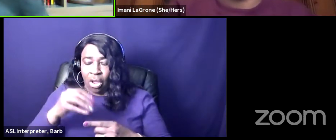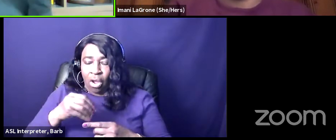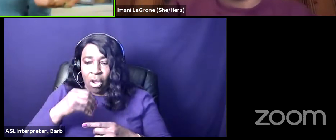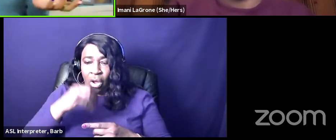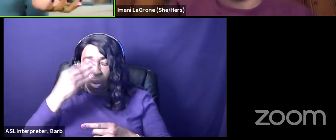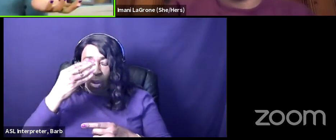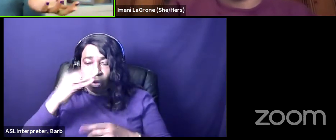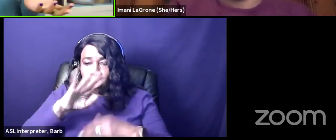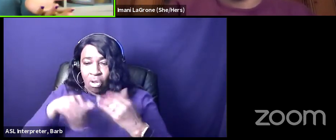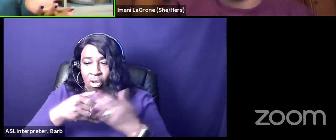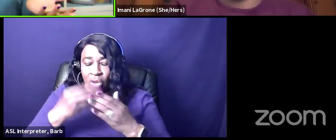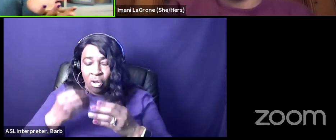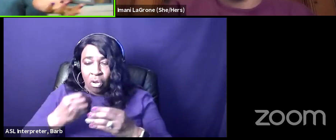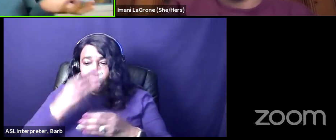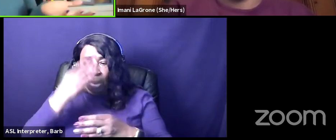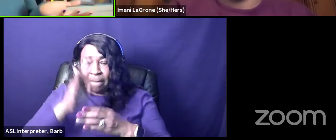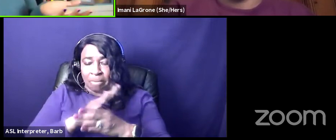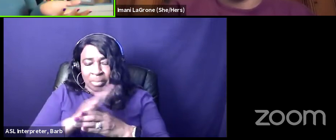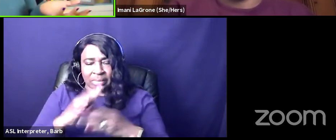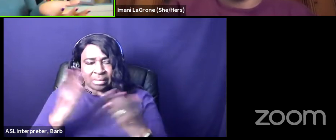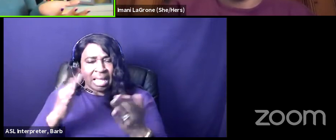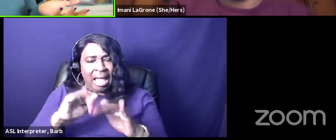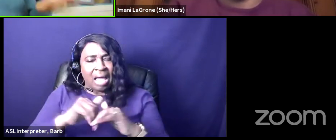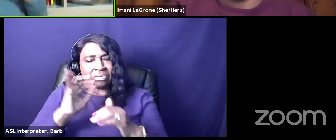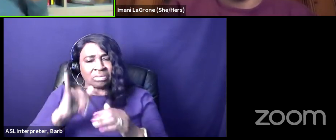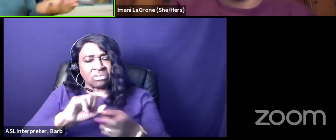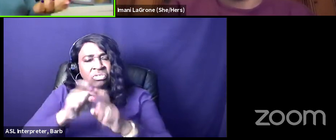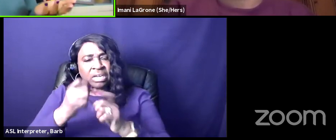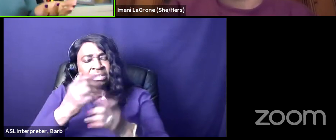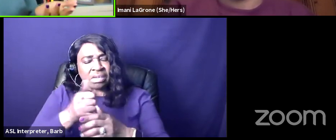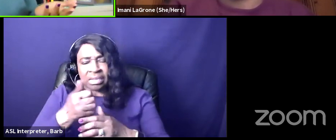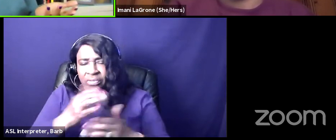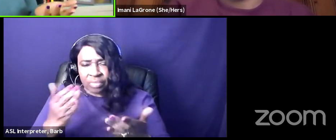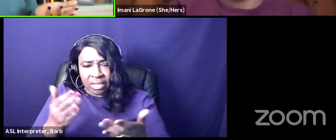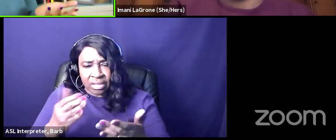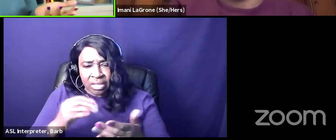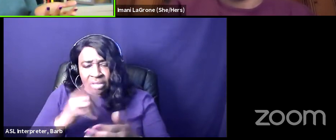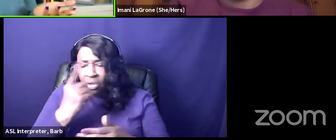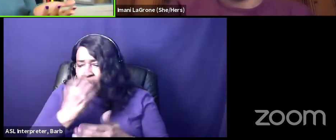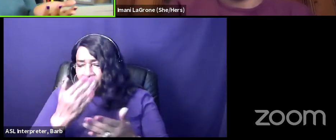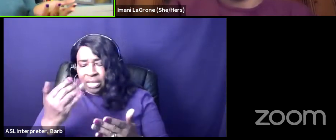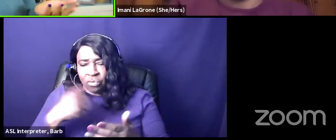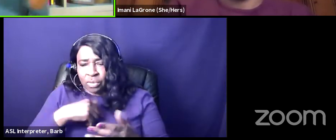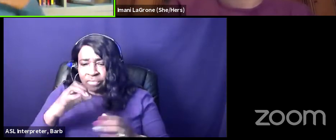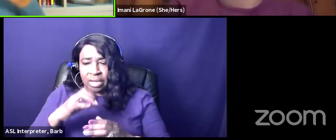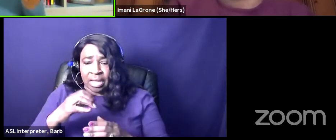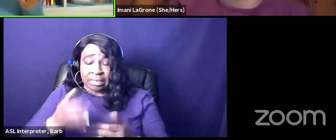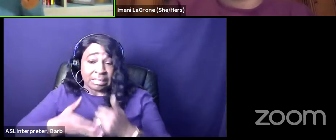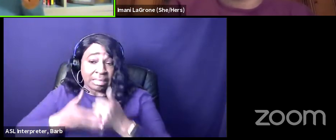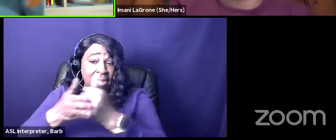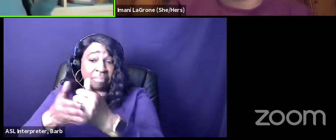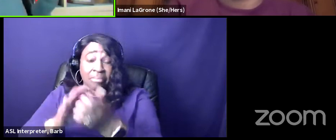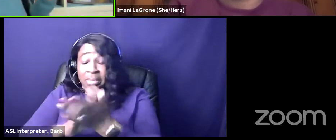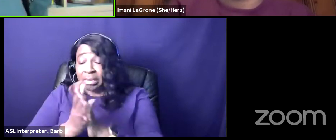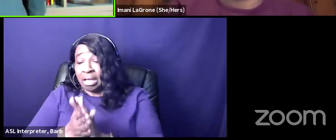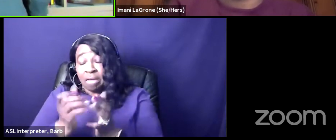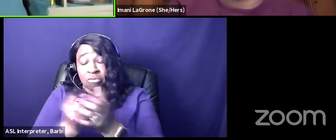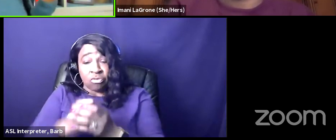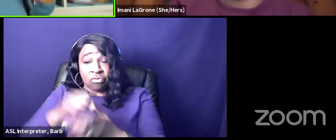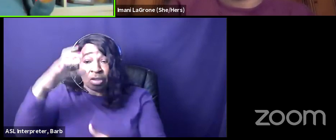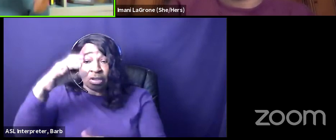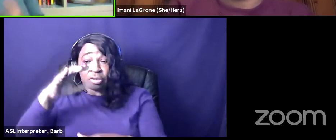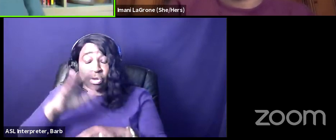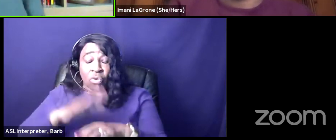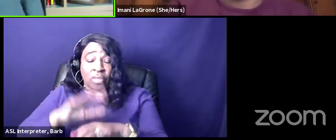how's how does that change anything because all we've done is actually make white people rich off the government's money and then